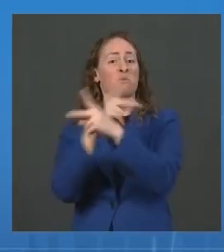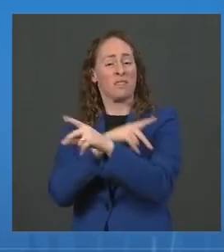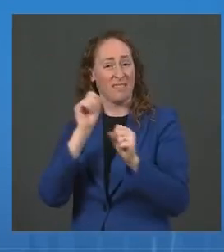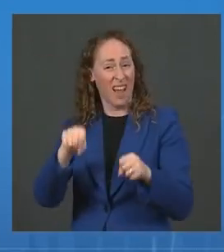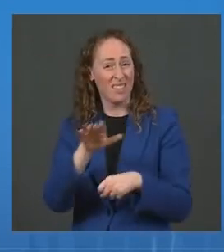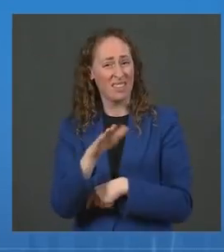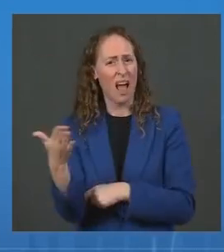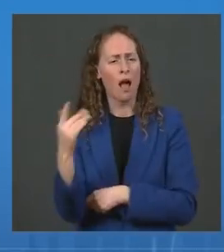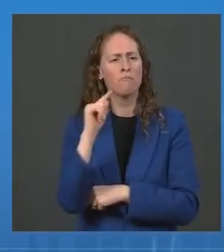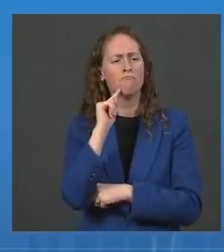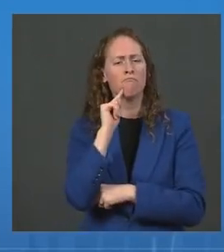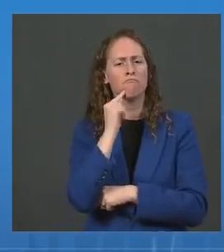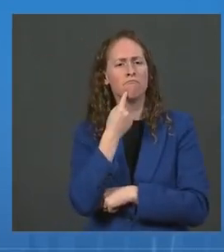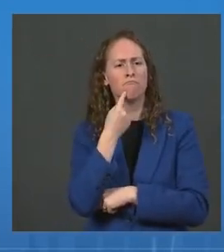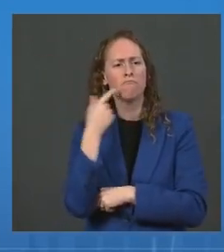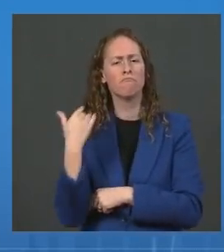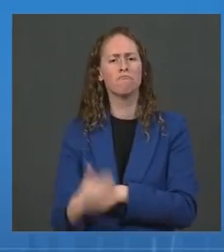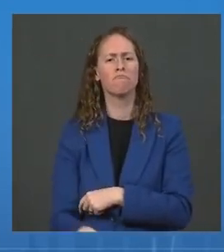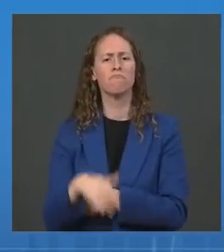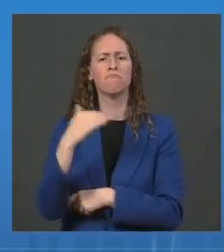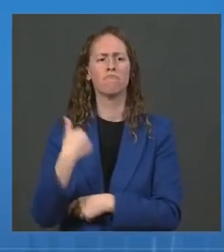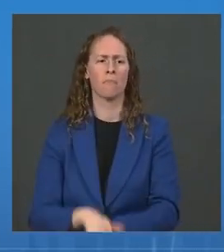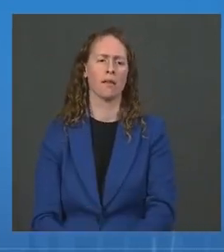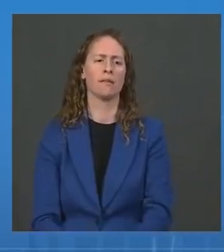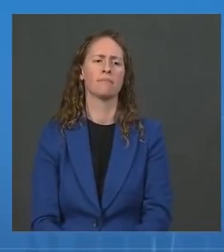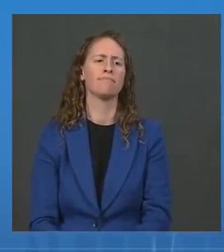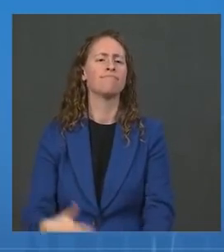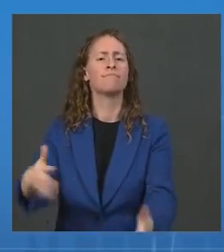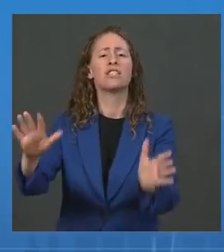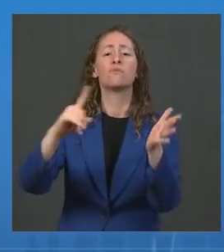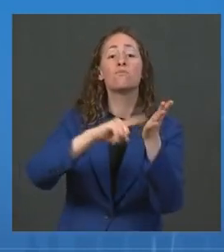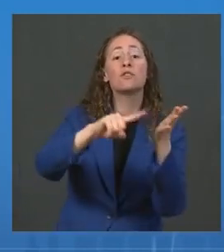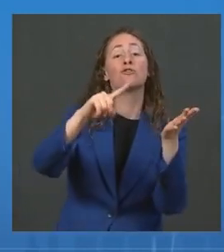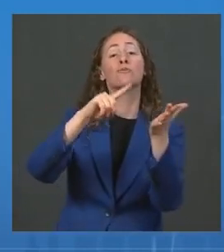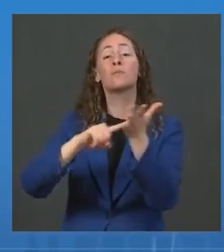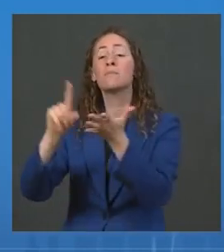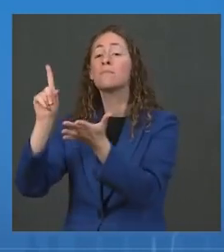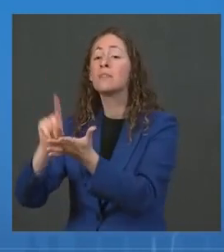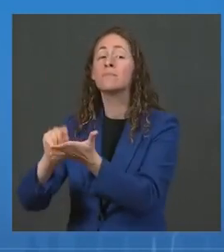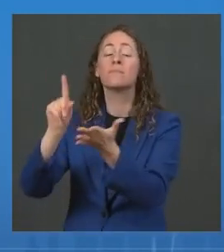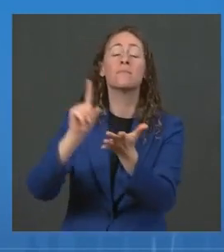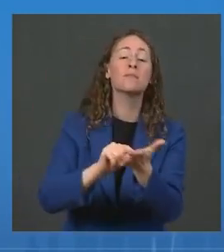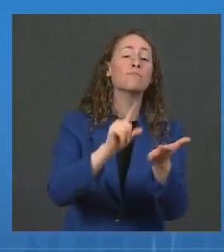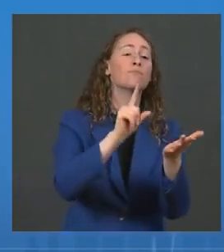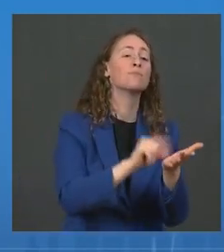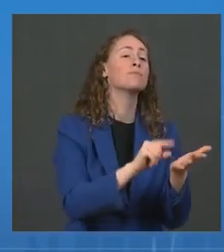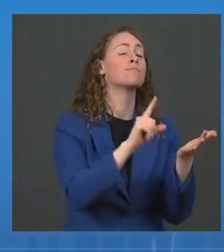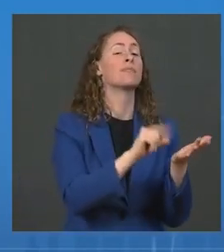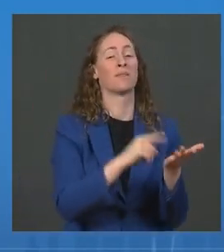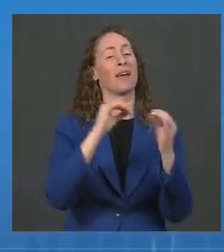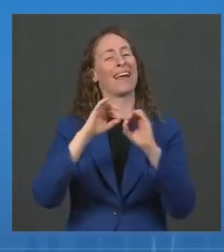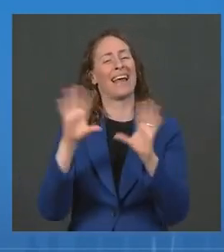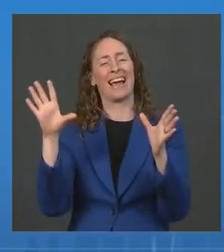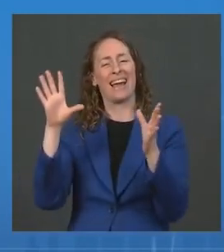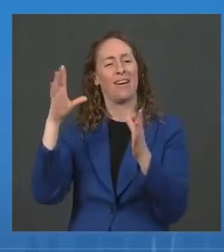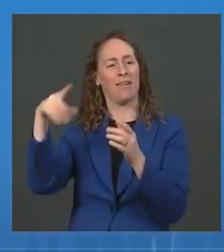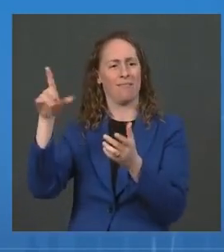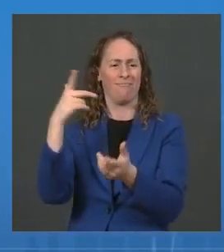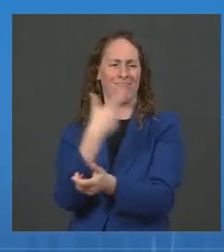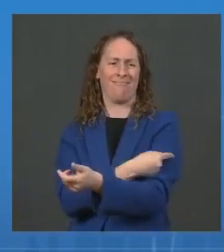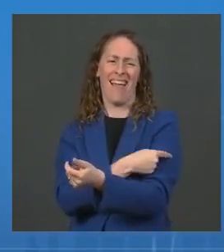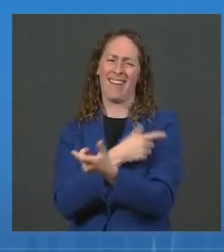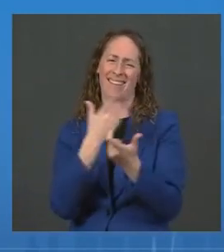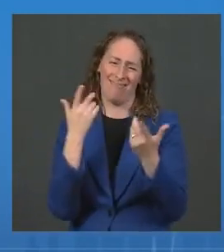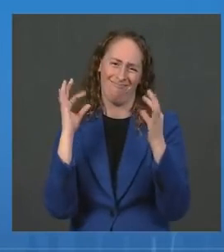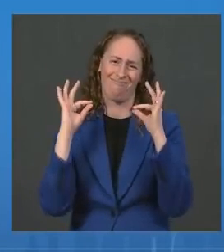shown study after study, vaccination works. CDC will continue to do all we can do to increase vaccination